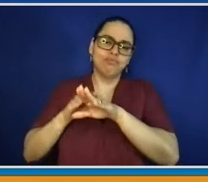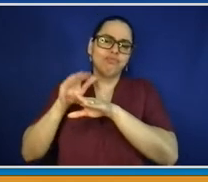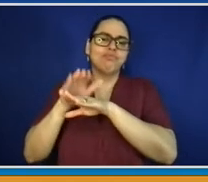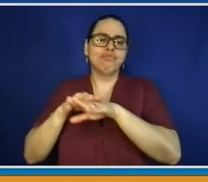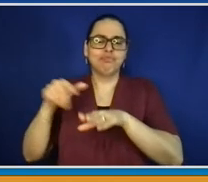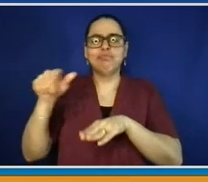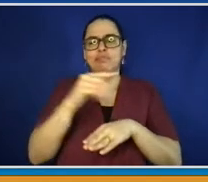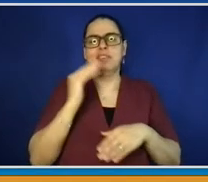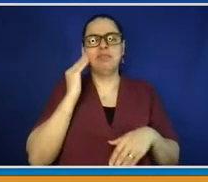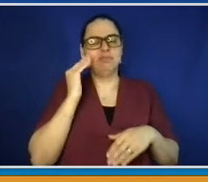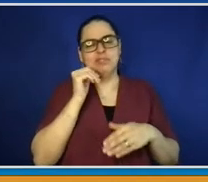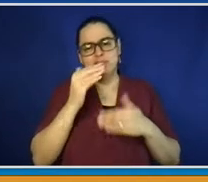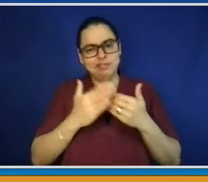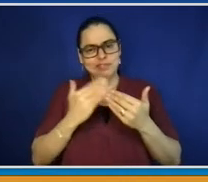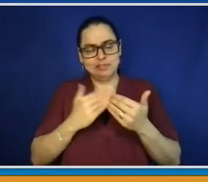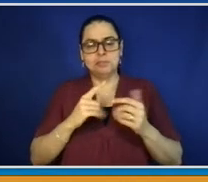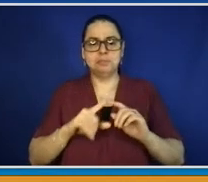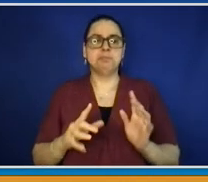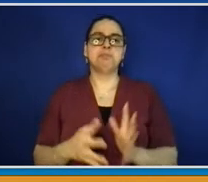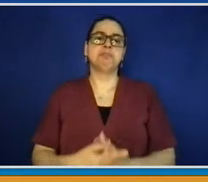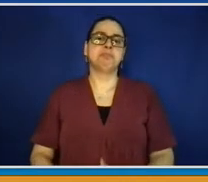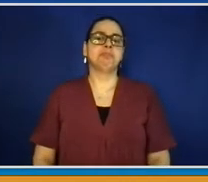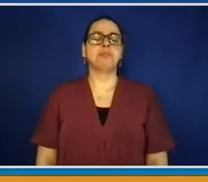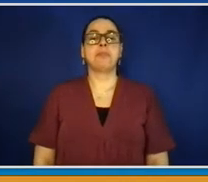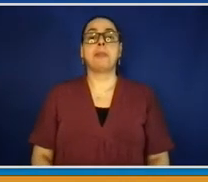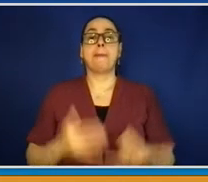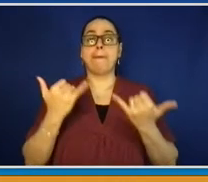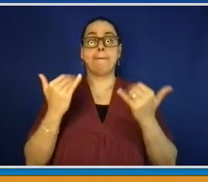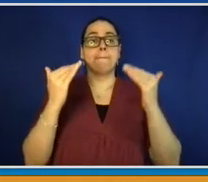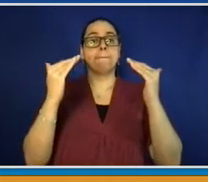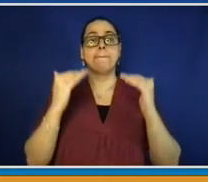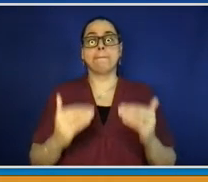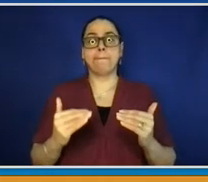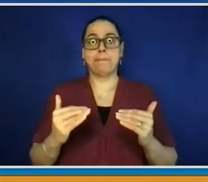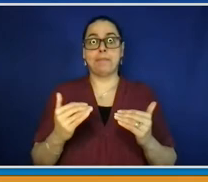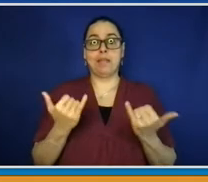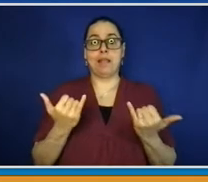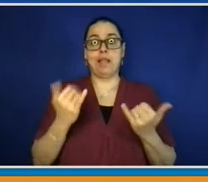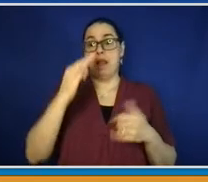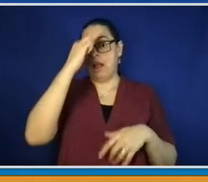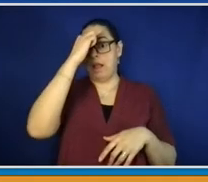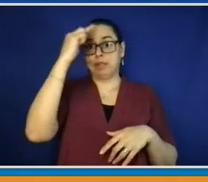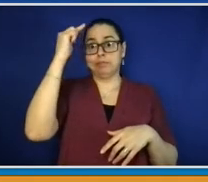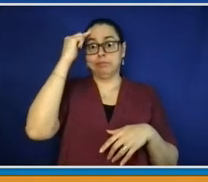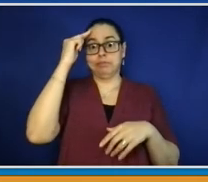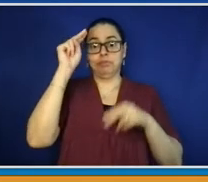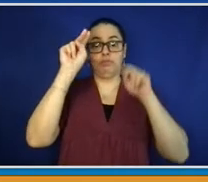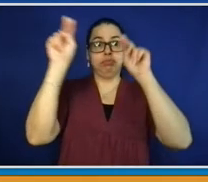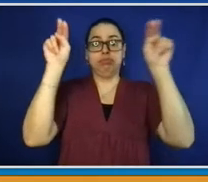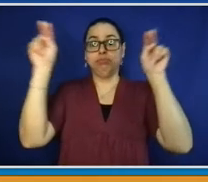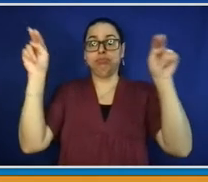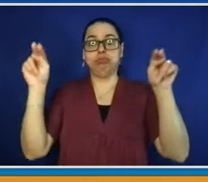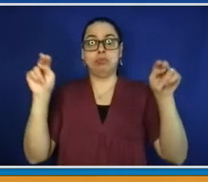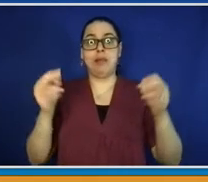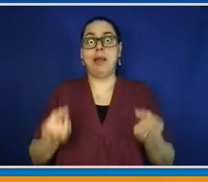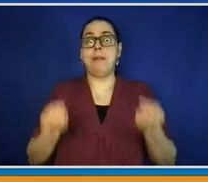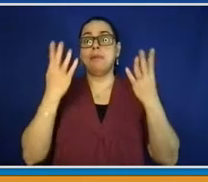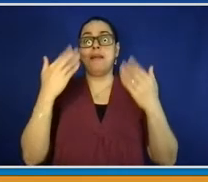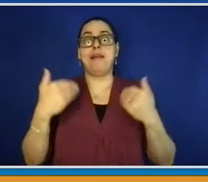for COVID county-wide. That number is the lowest number we've had, again, since the initial expansion of the